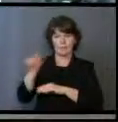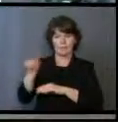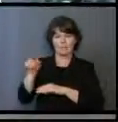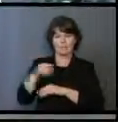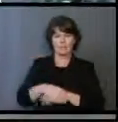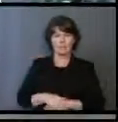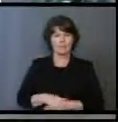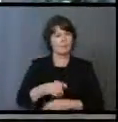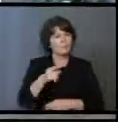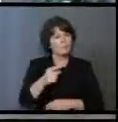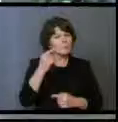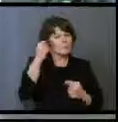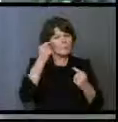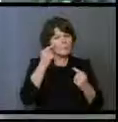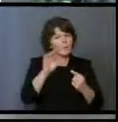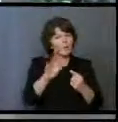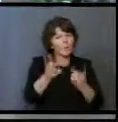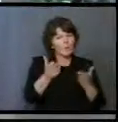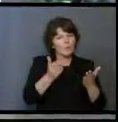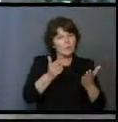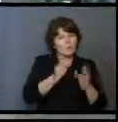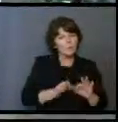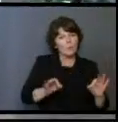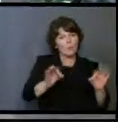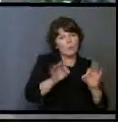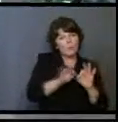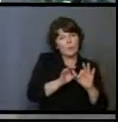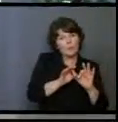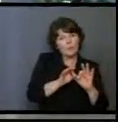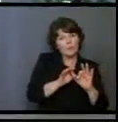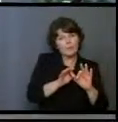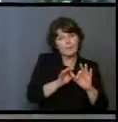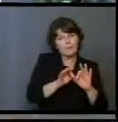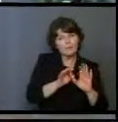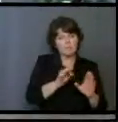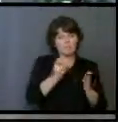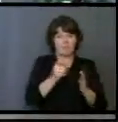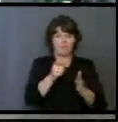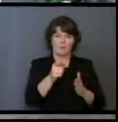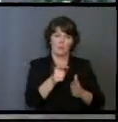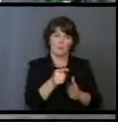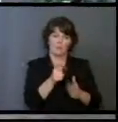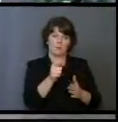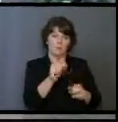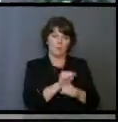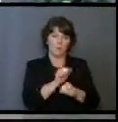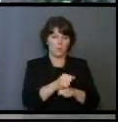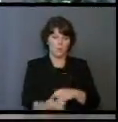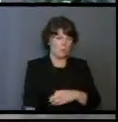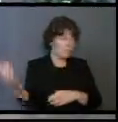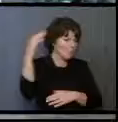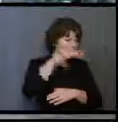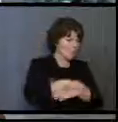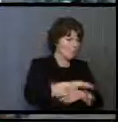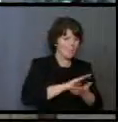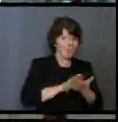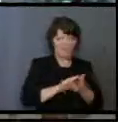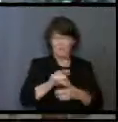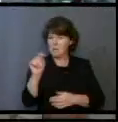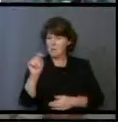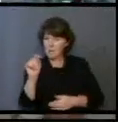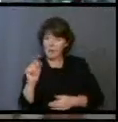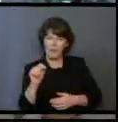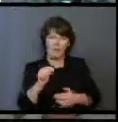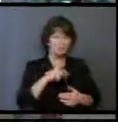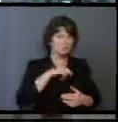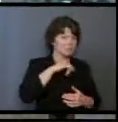ever wondered whether your serving was worth it? Maybe you spent the entire day scrubbing bathrooms, washing